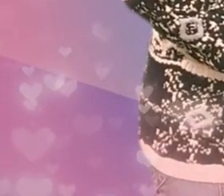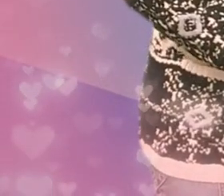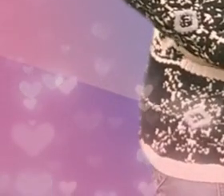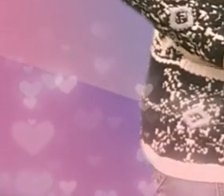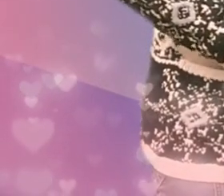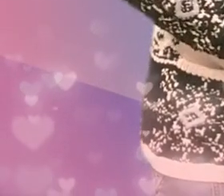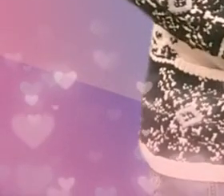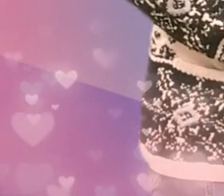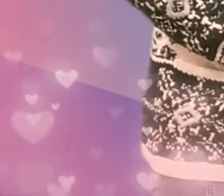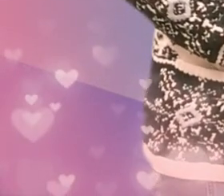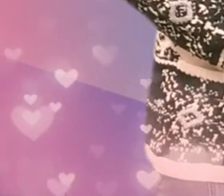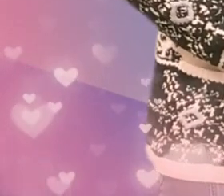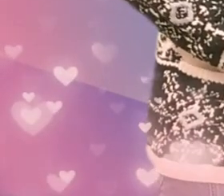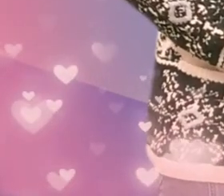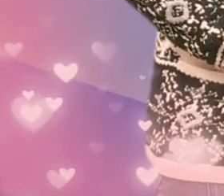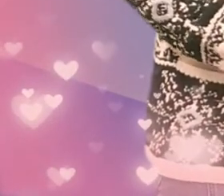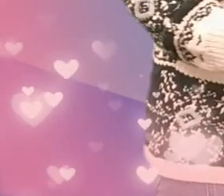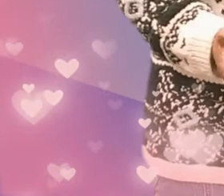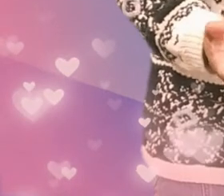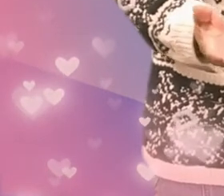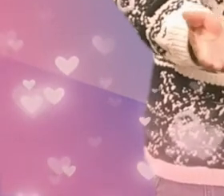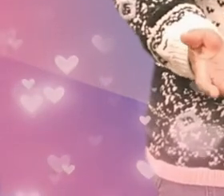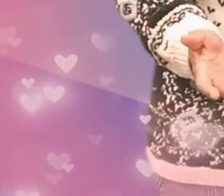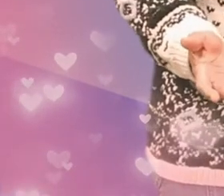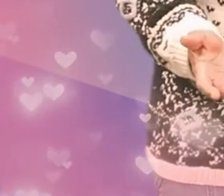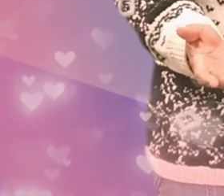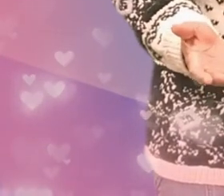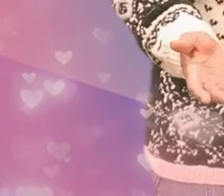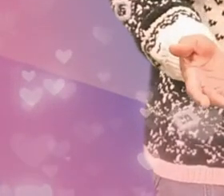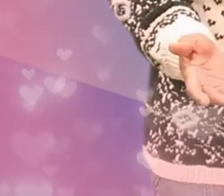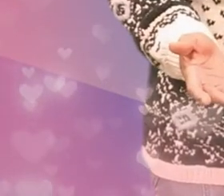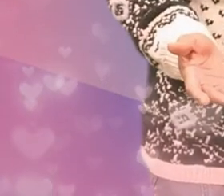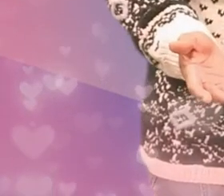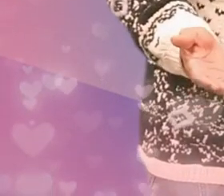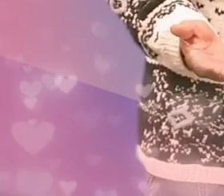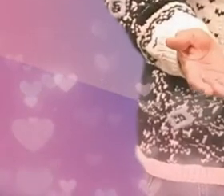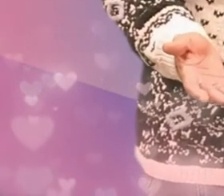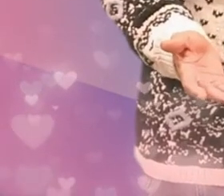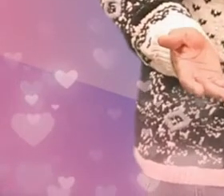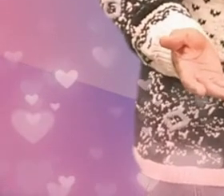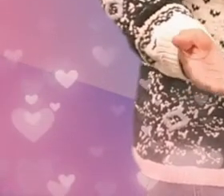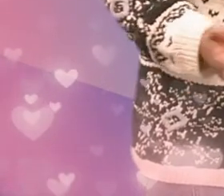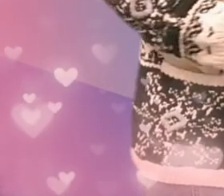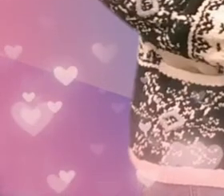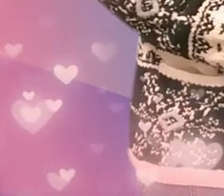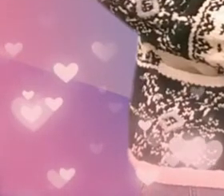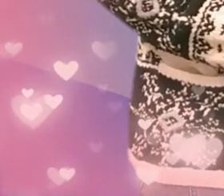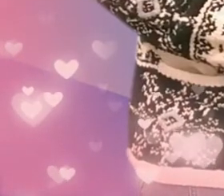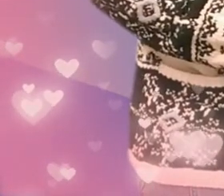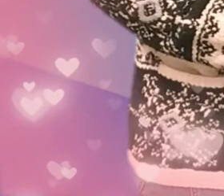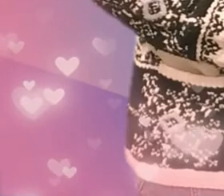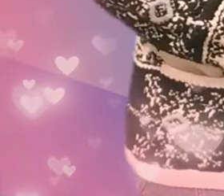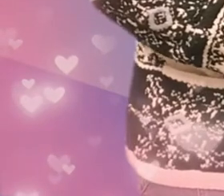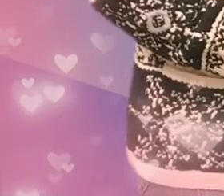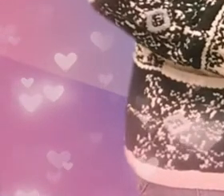brock i started when i was 10 awesome and she's been with the calton county school district for 15 years as a signer